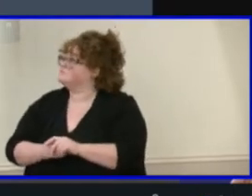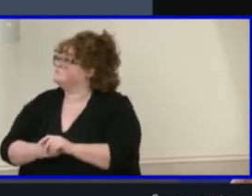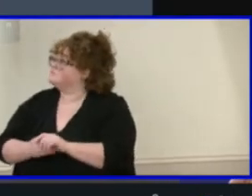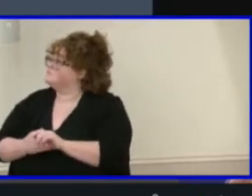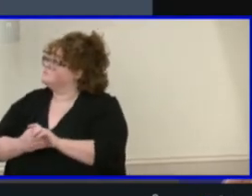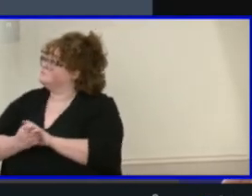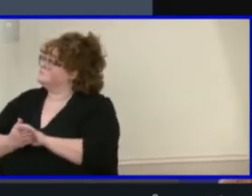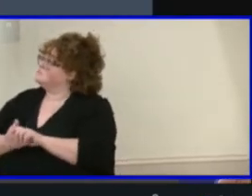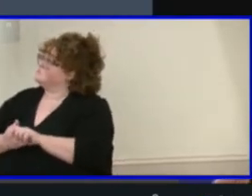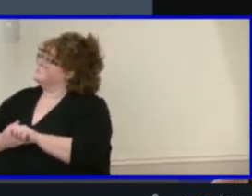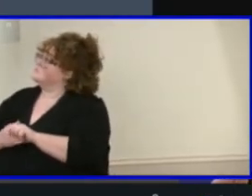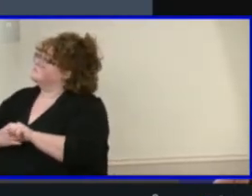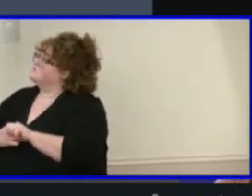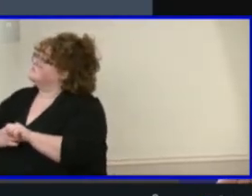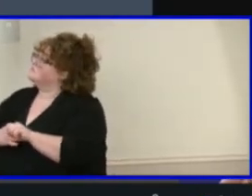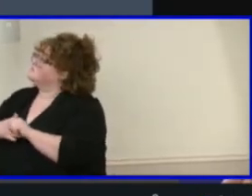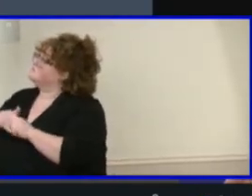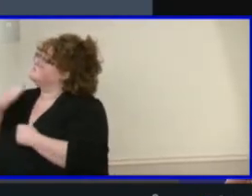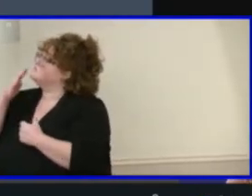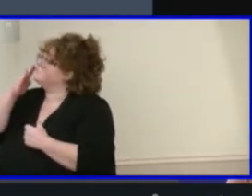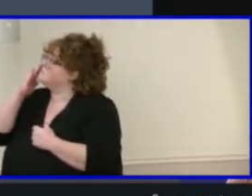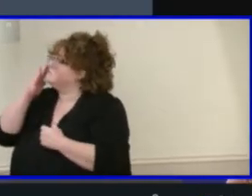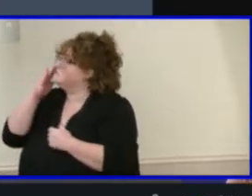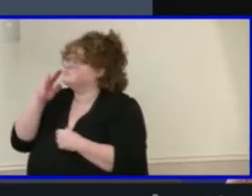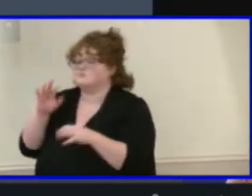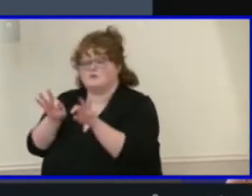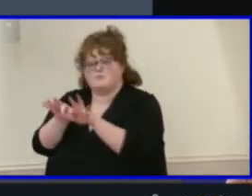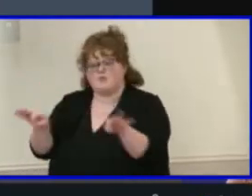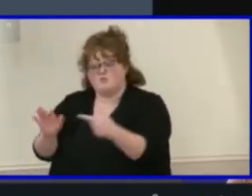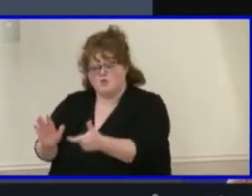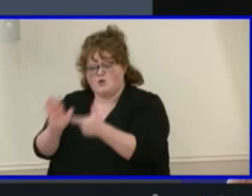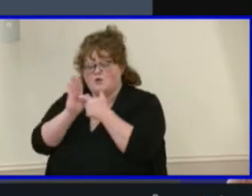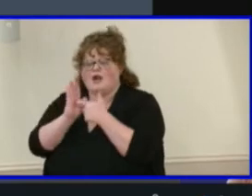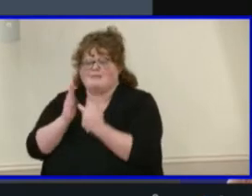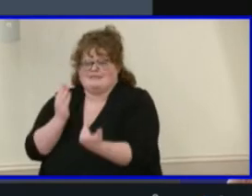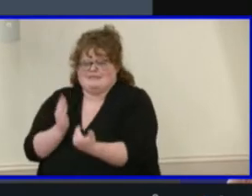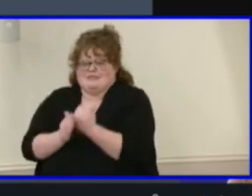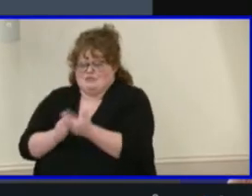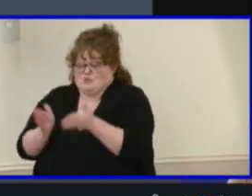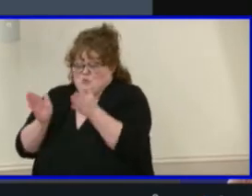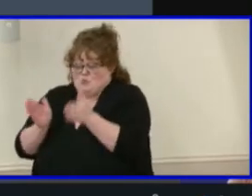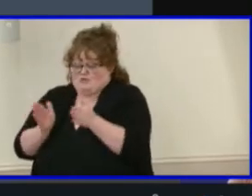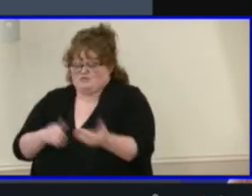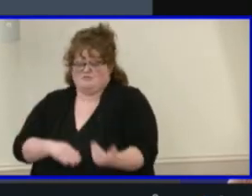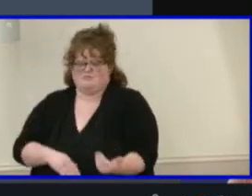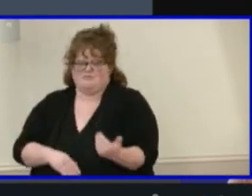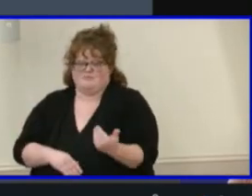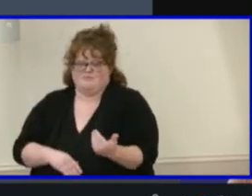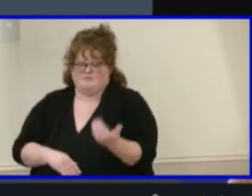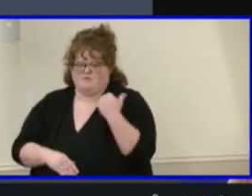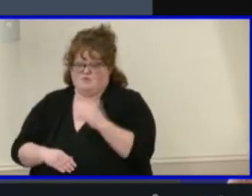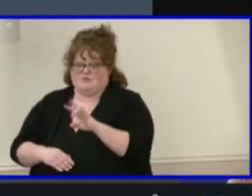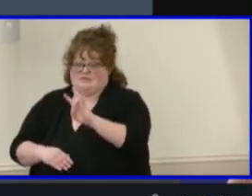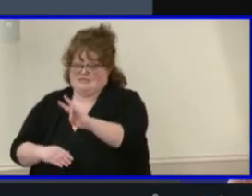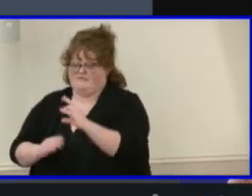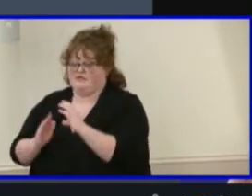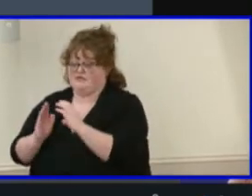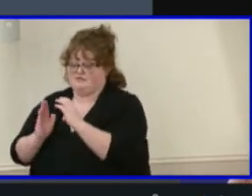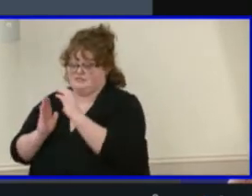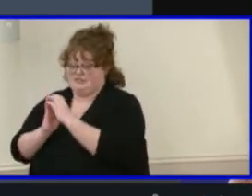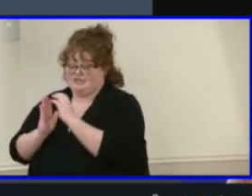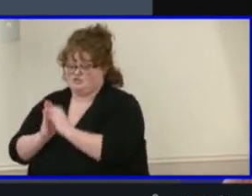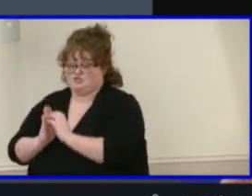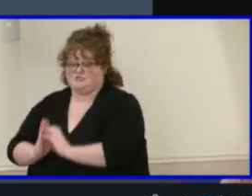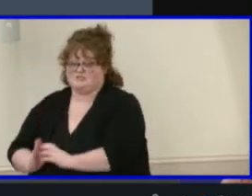As you can see, the diploma requirements were reorganized from seven individual sections, each with its own qualifier, to